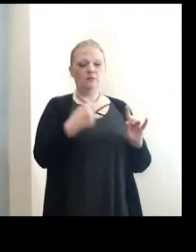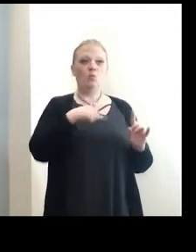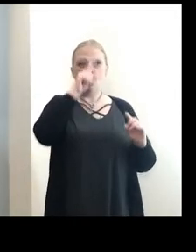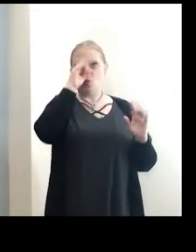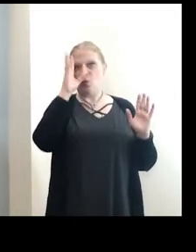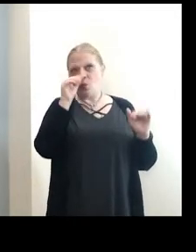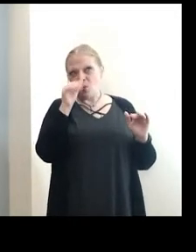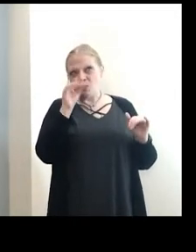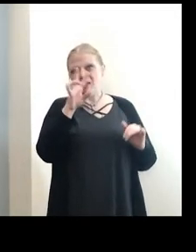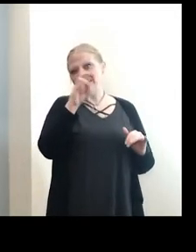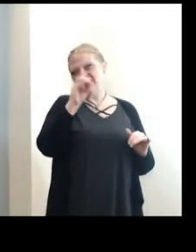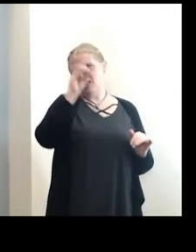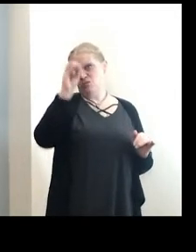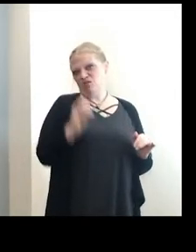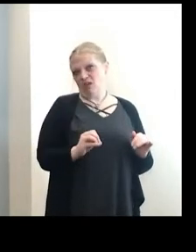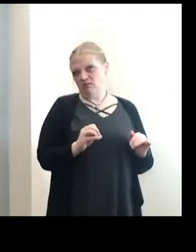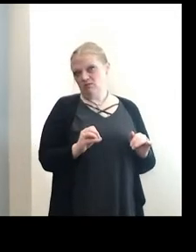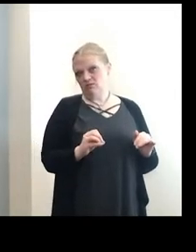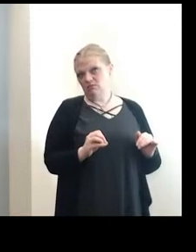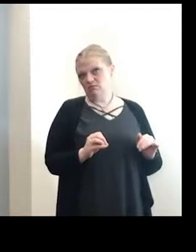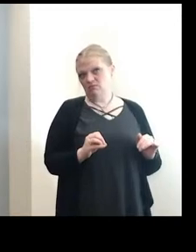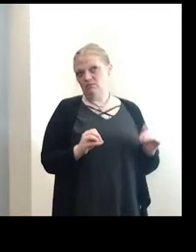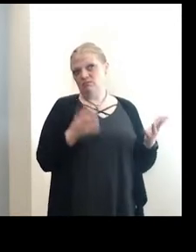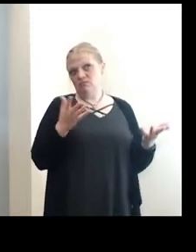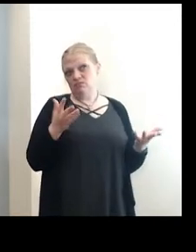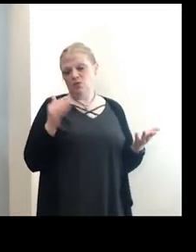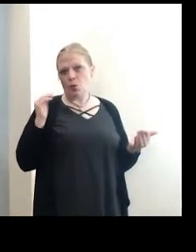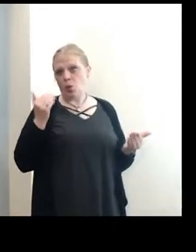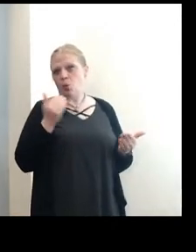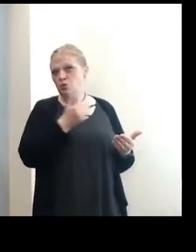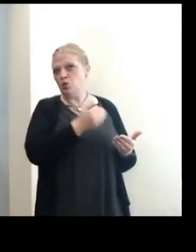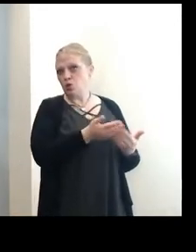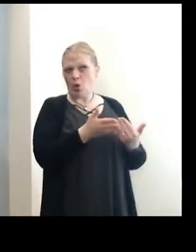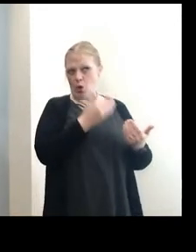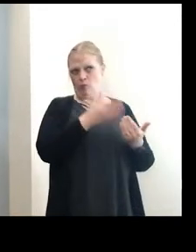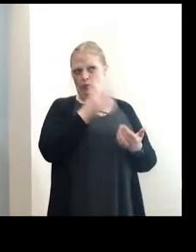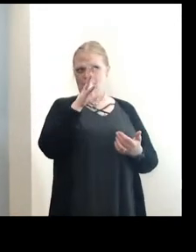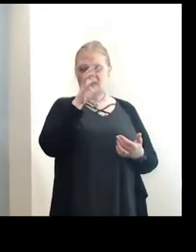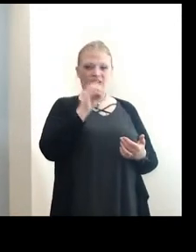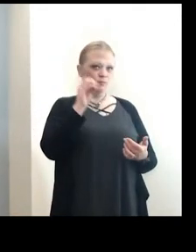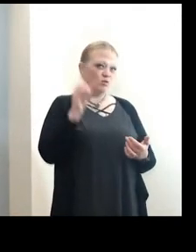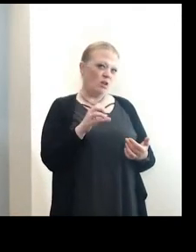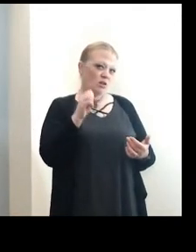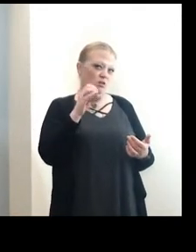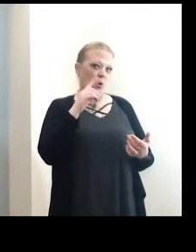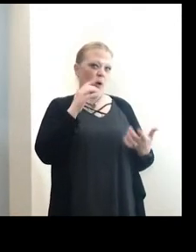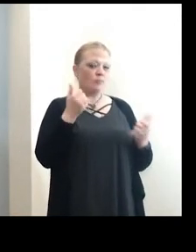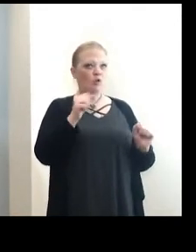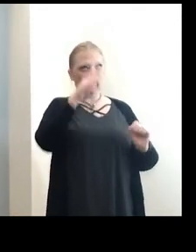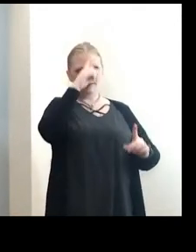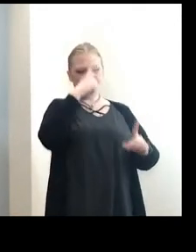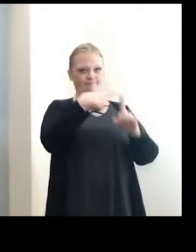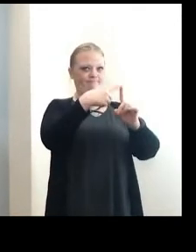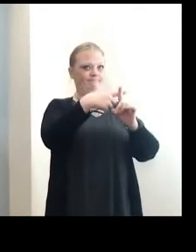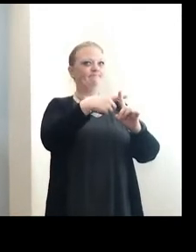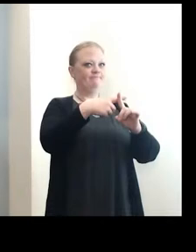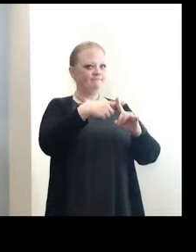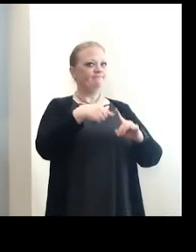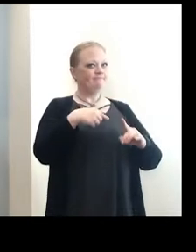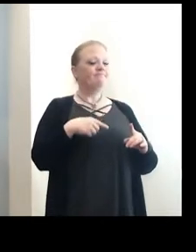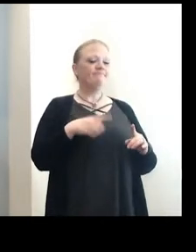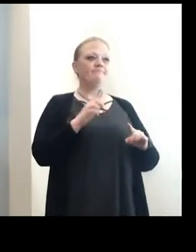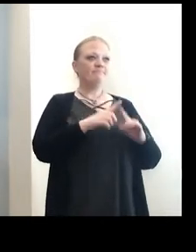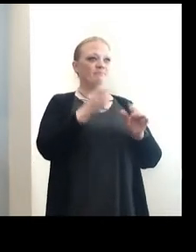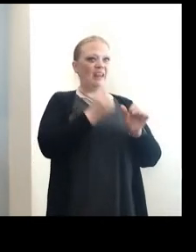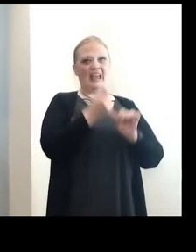to get to 70%. We're getting closer, we're almost at 50%. So I'm trying to be optimistic. But